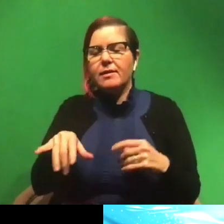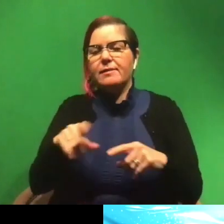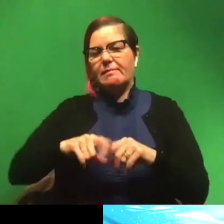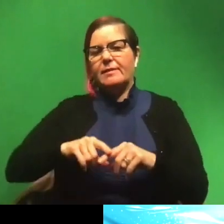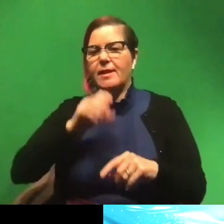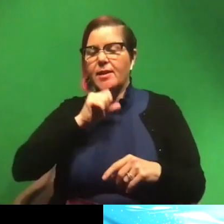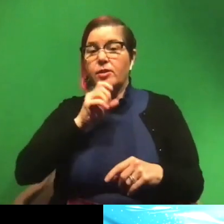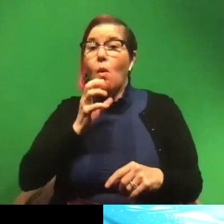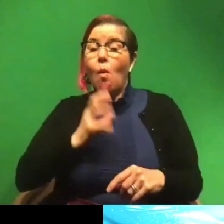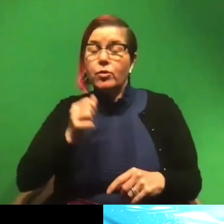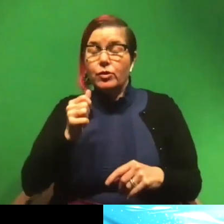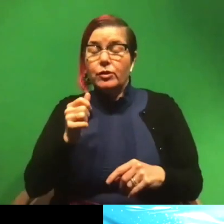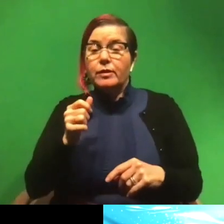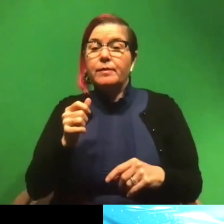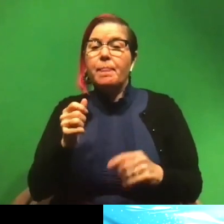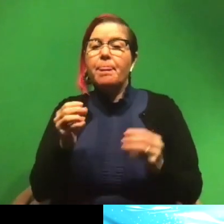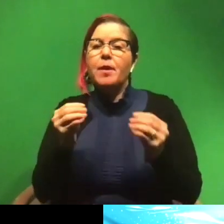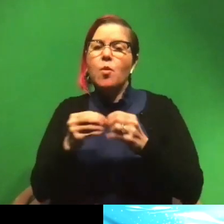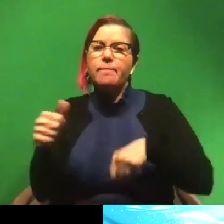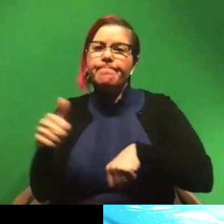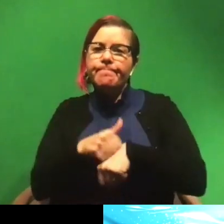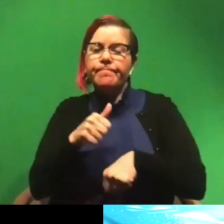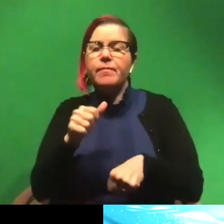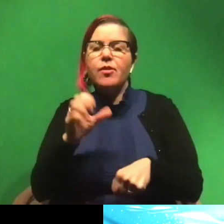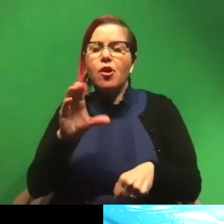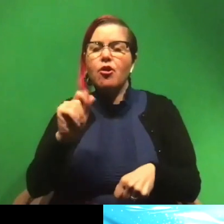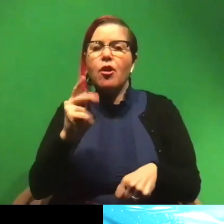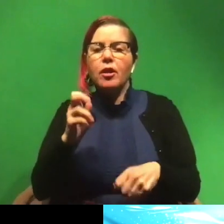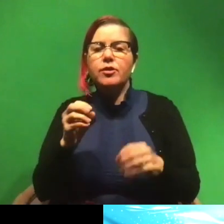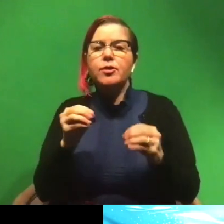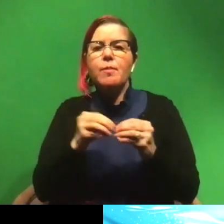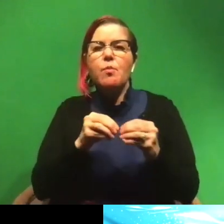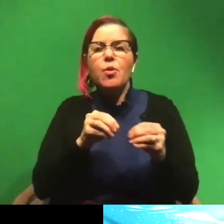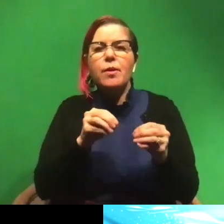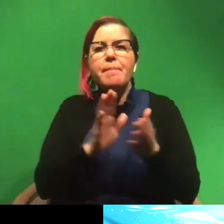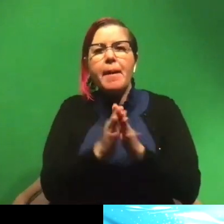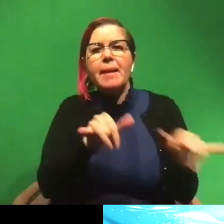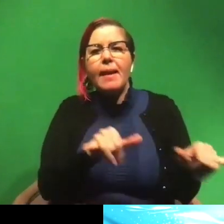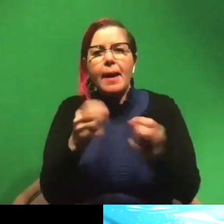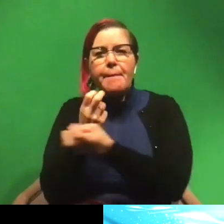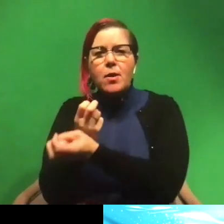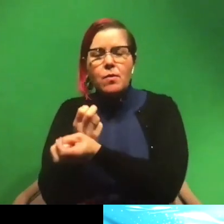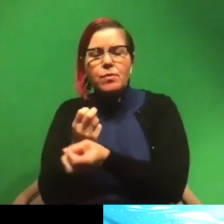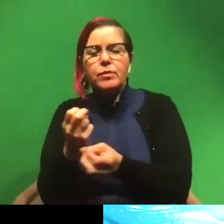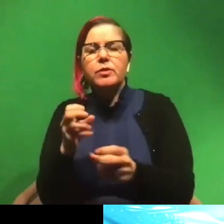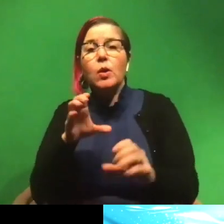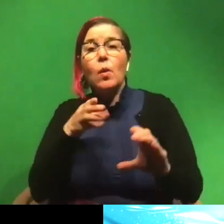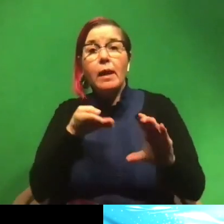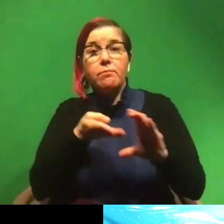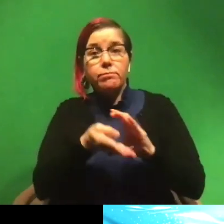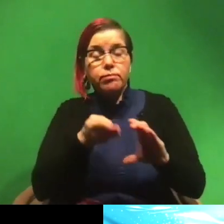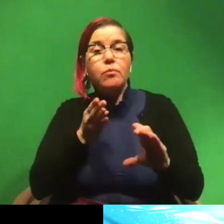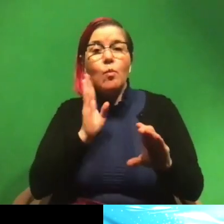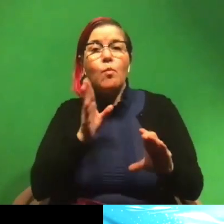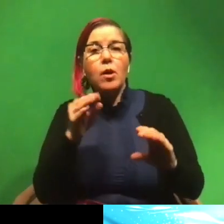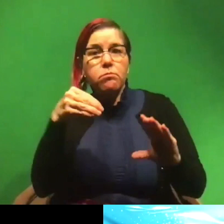older they are, the more dense their cartilage is and the more similar it is in density to bone. So the CT scan picks it up